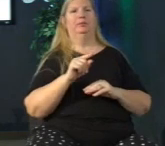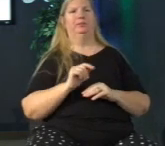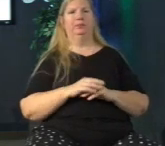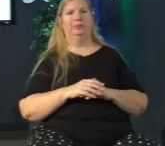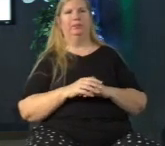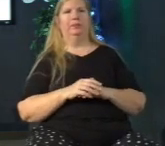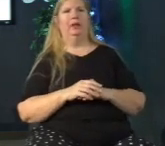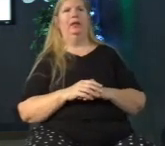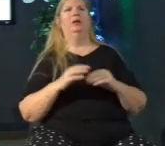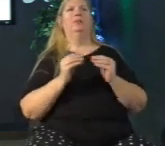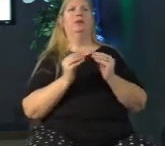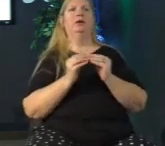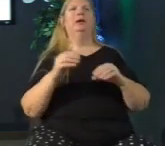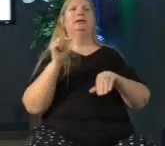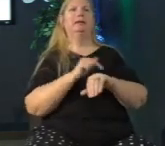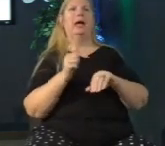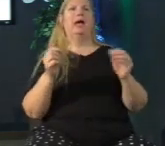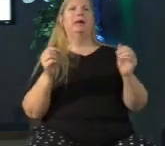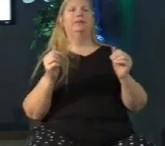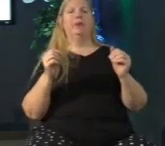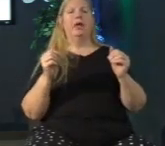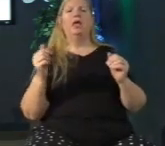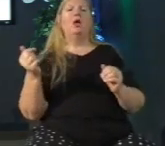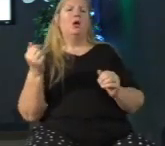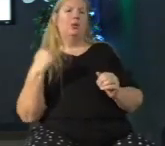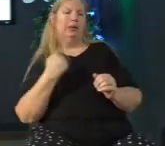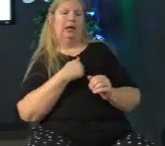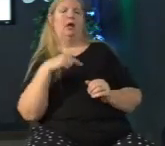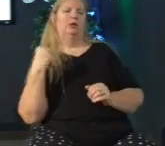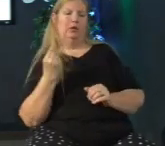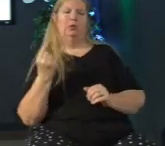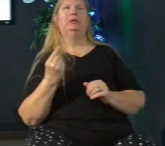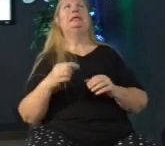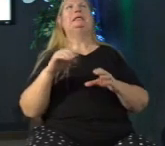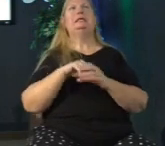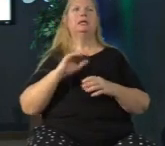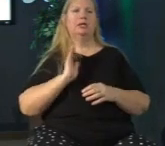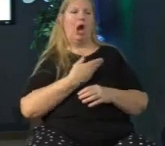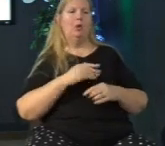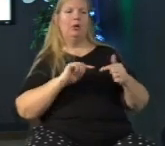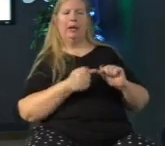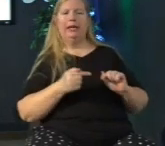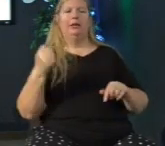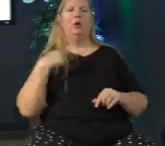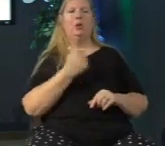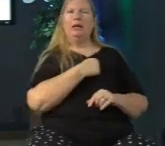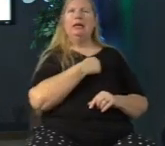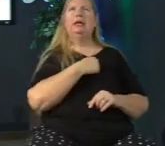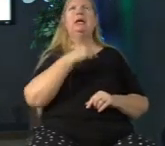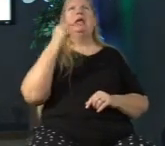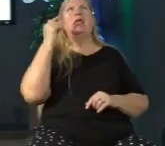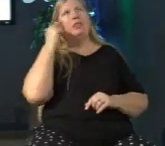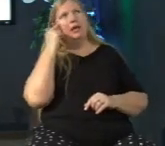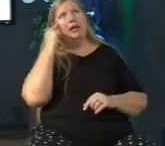the more time that we spend by ourselves in our pain the more we think that our pain is the worst pain that